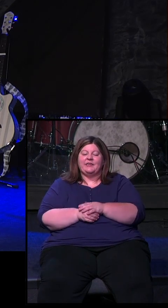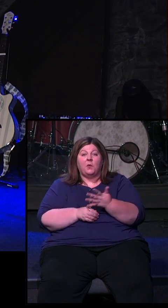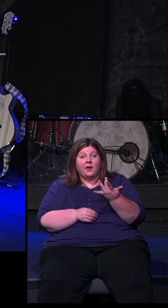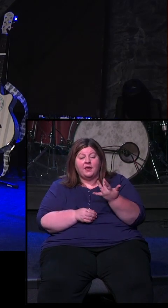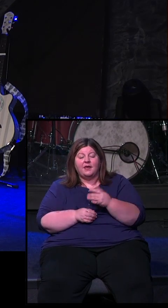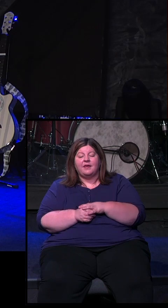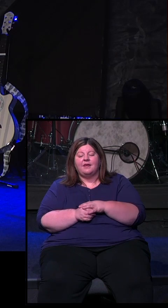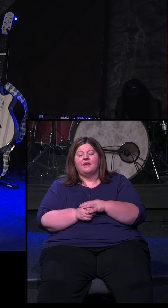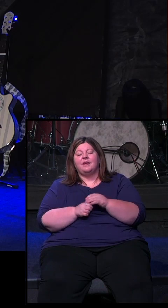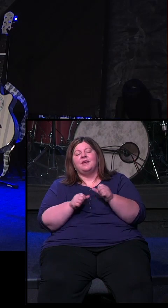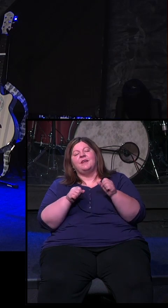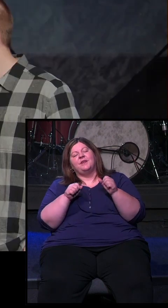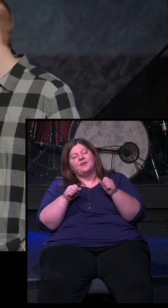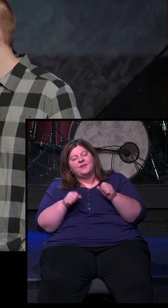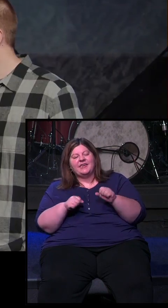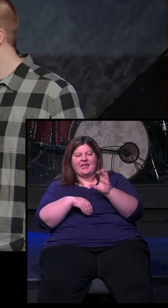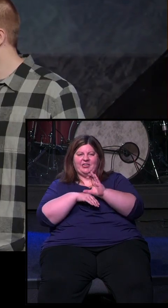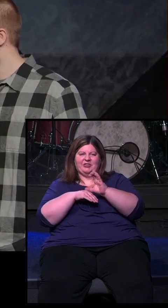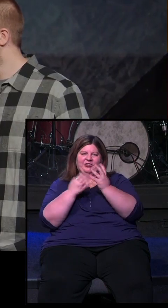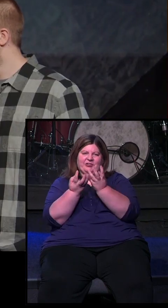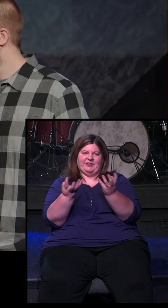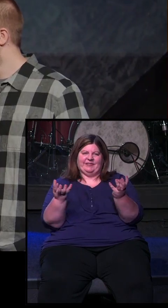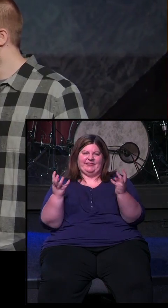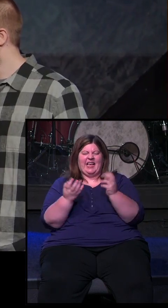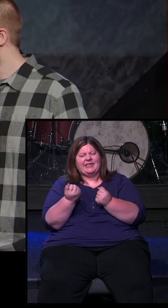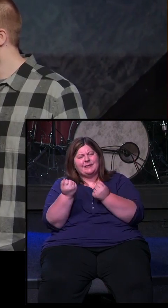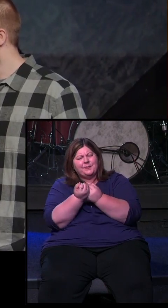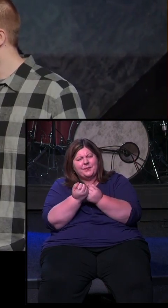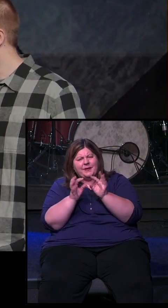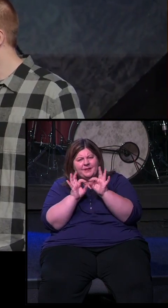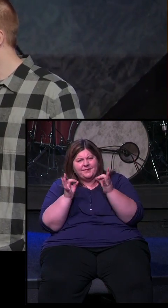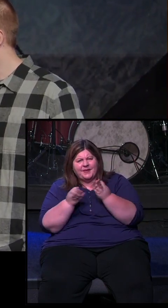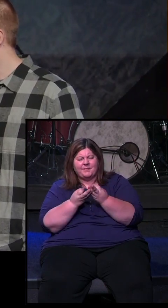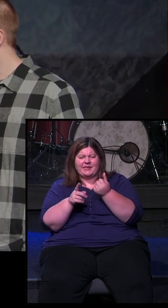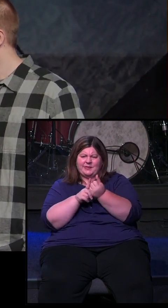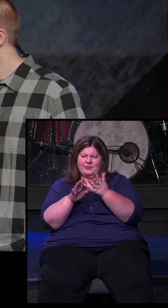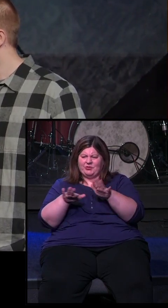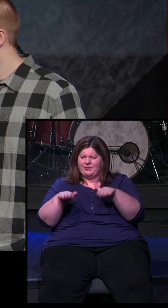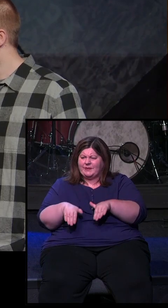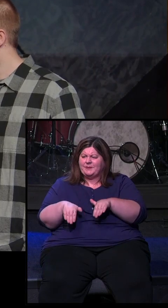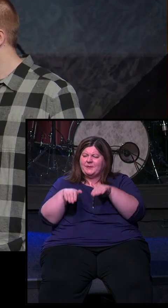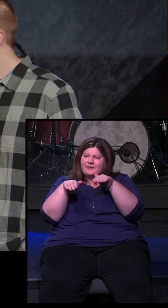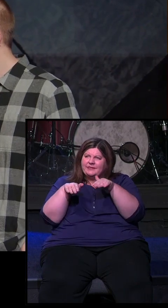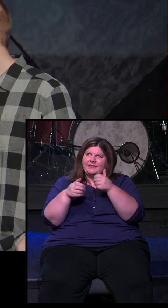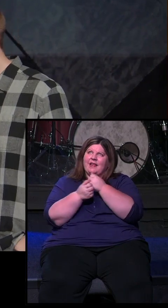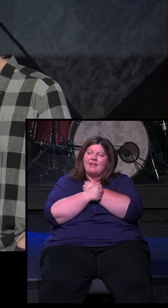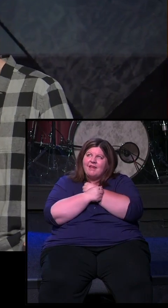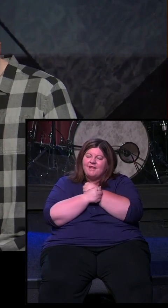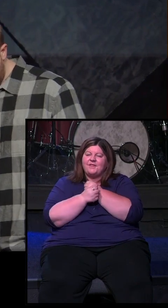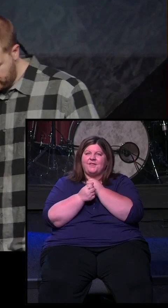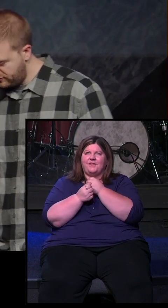we get to be here as a church and come alongside these families who want to raise their children to love